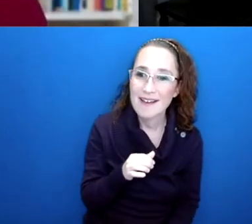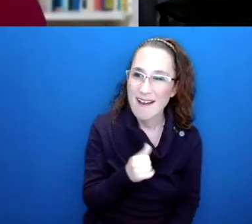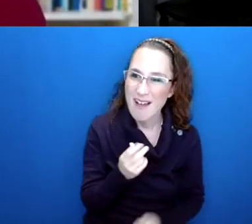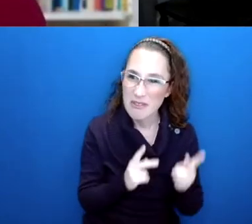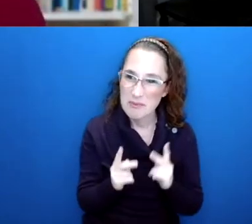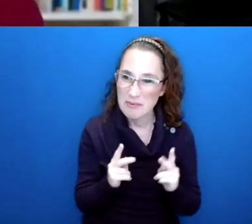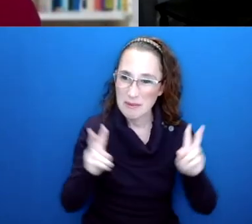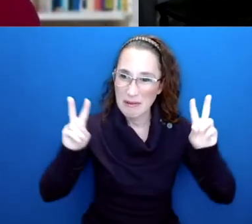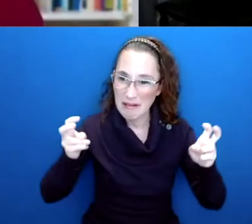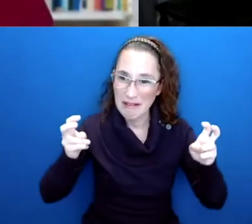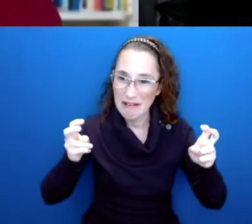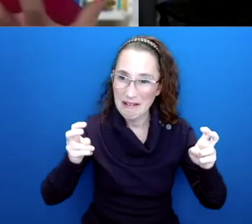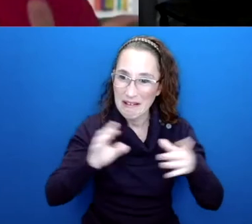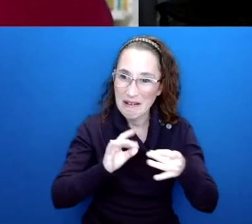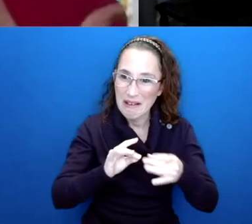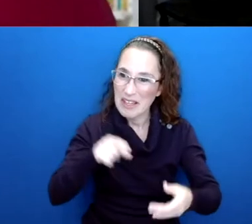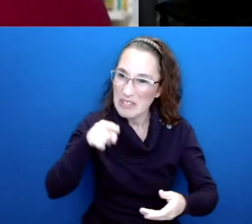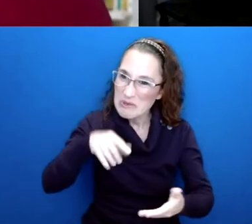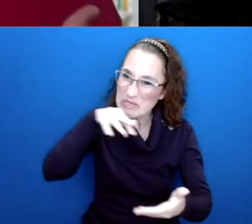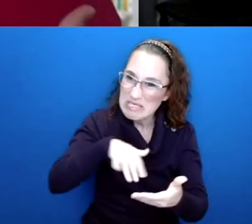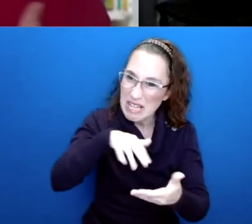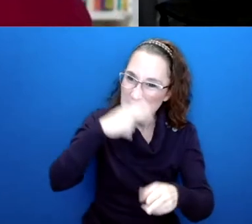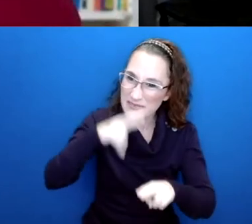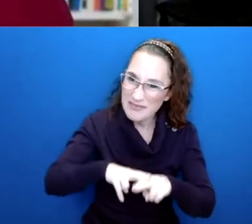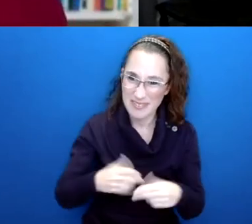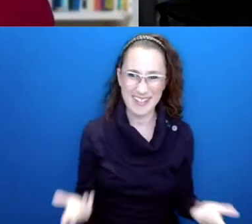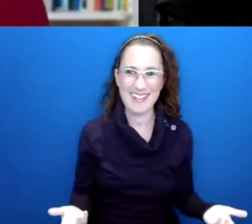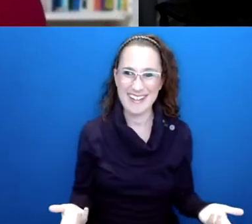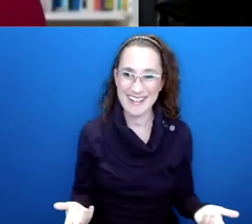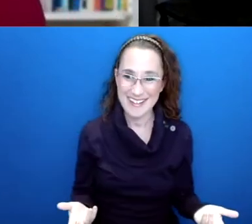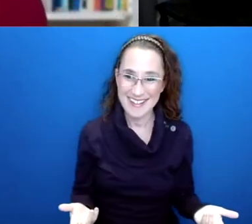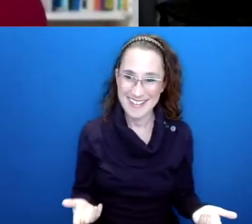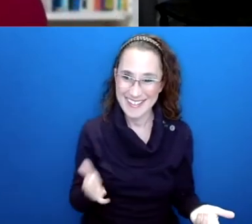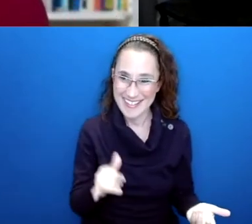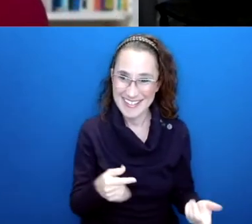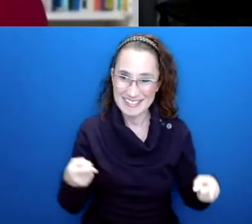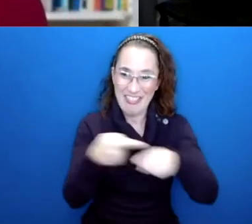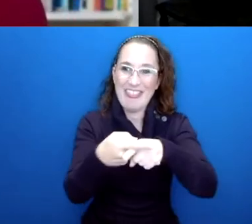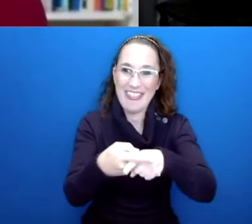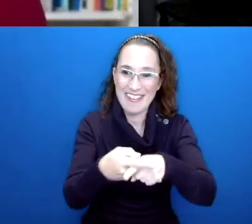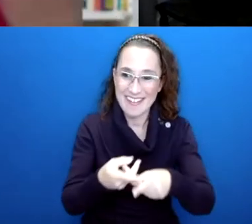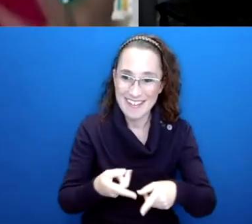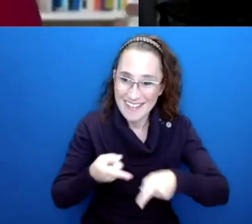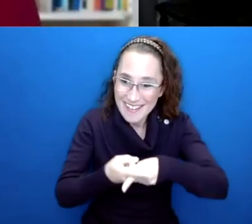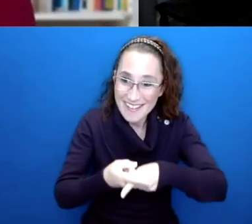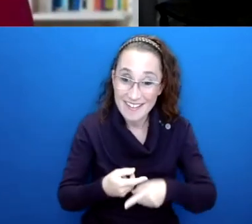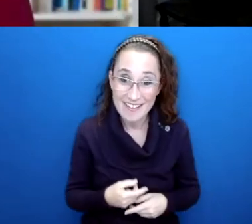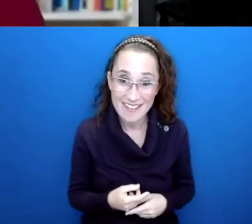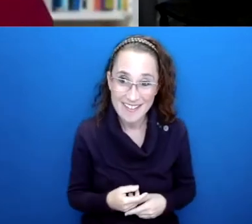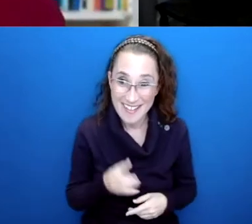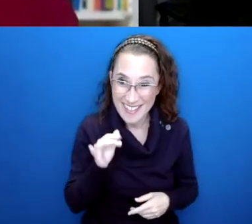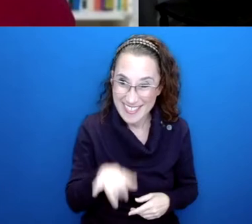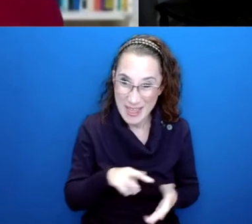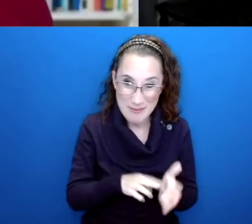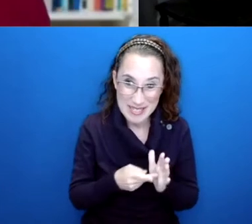and that kind of the counterintuitive nature of of can you does that mean you really take the fun out